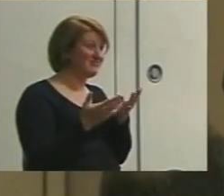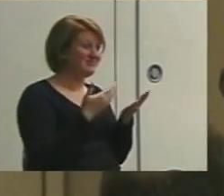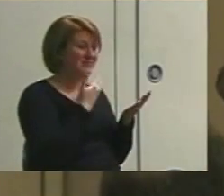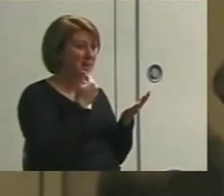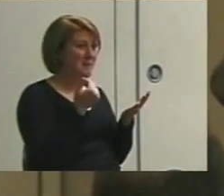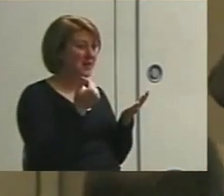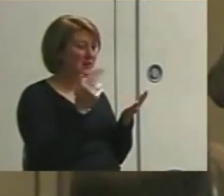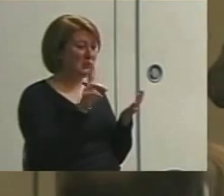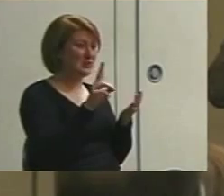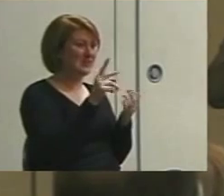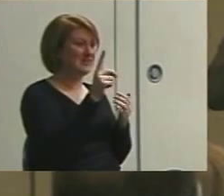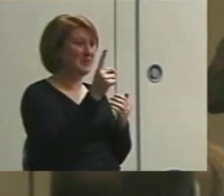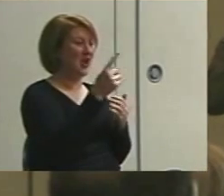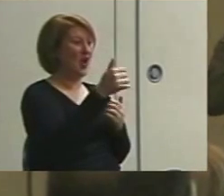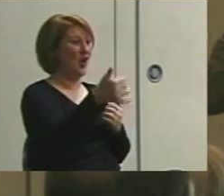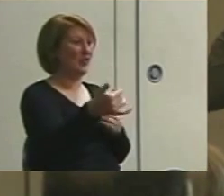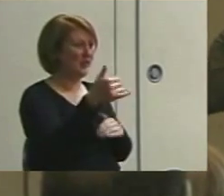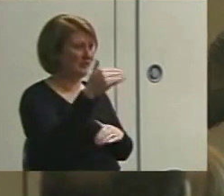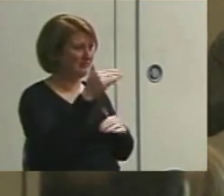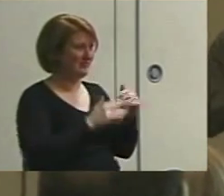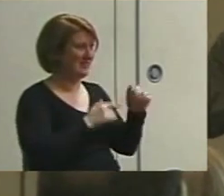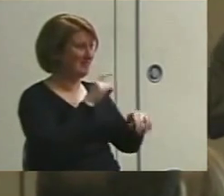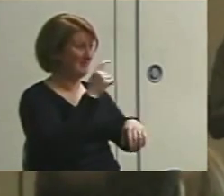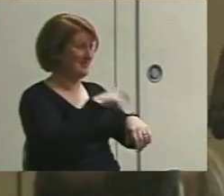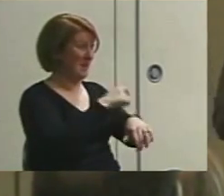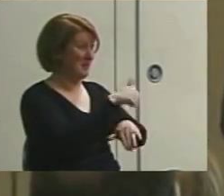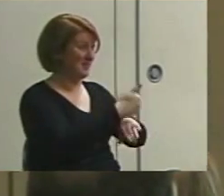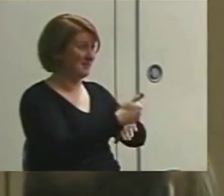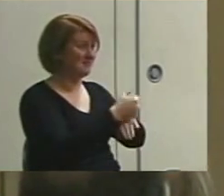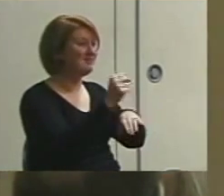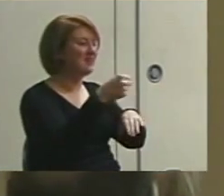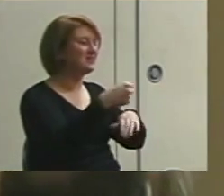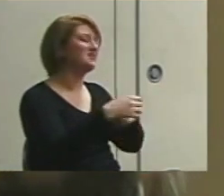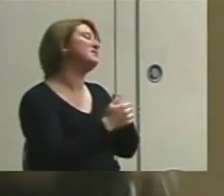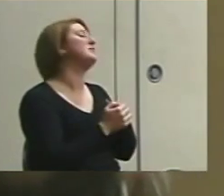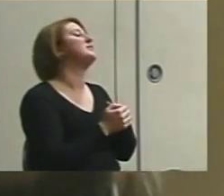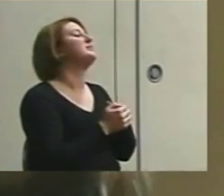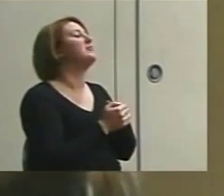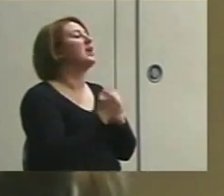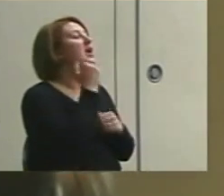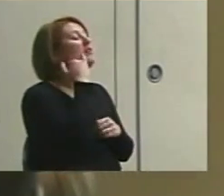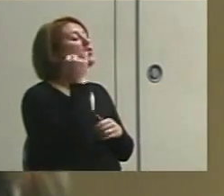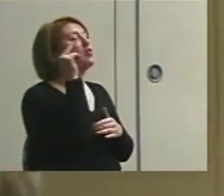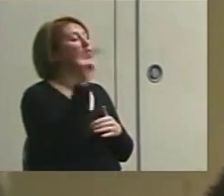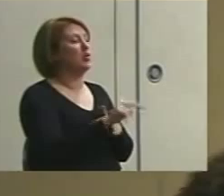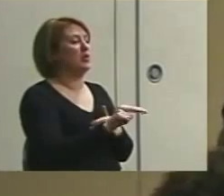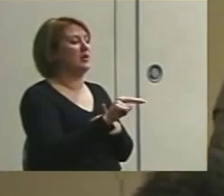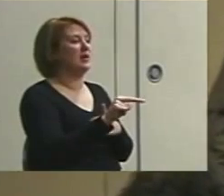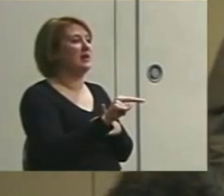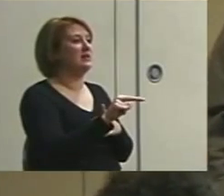better off using something other than time-based? Yes. If what you're looking at is, is kid off task?